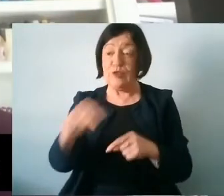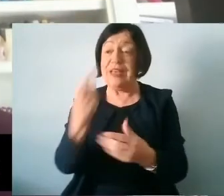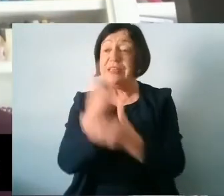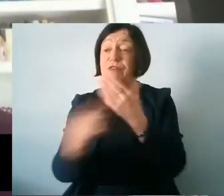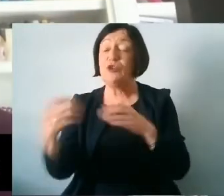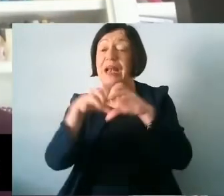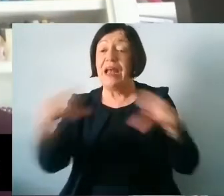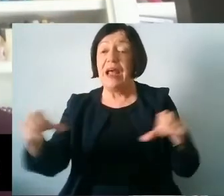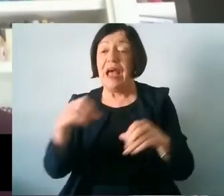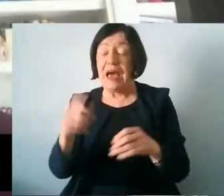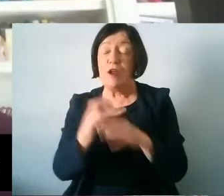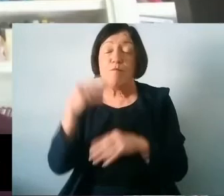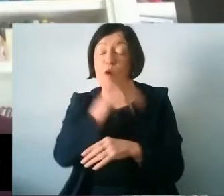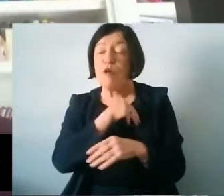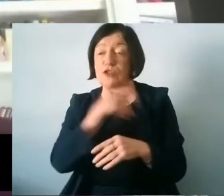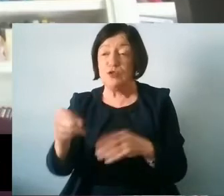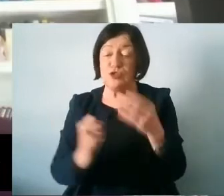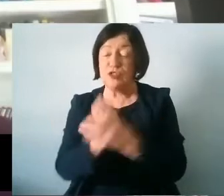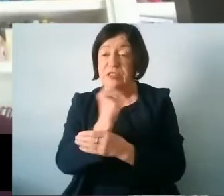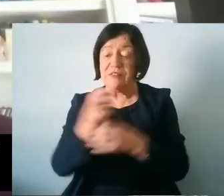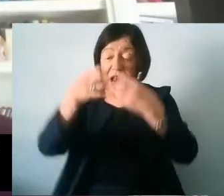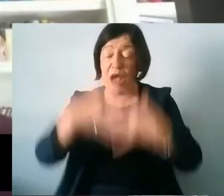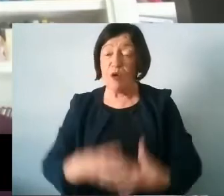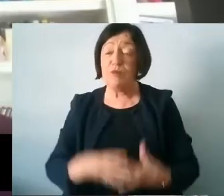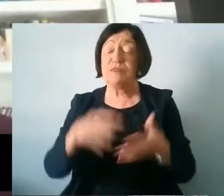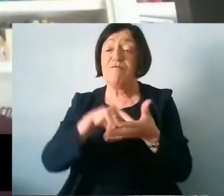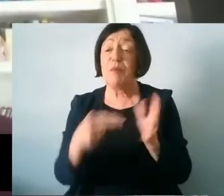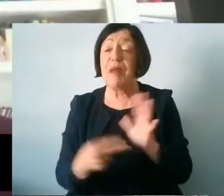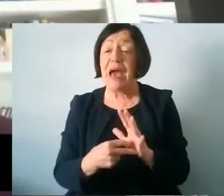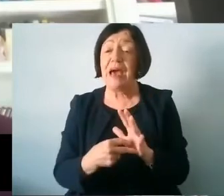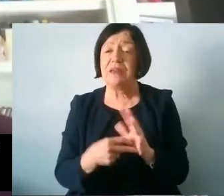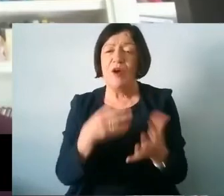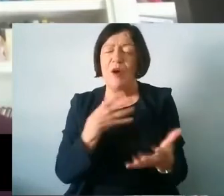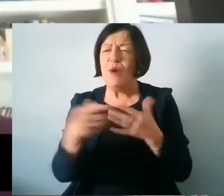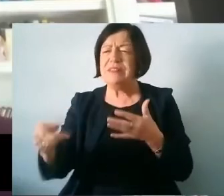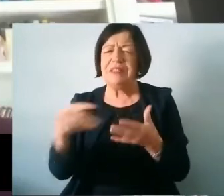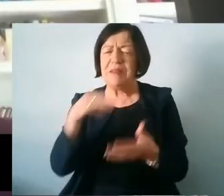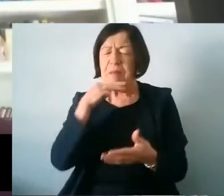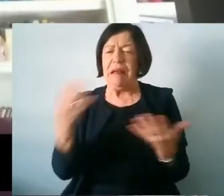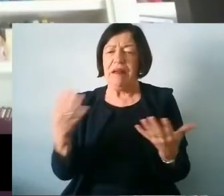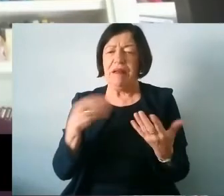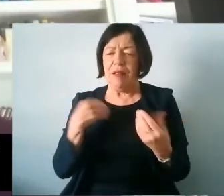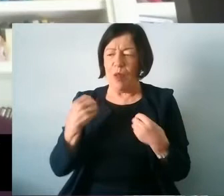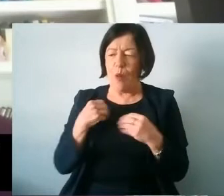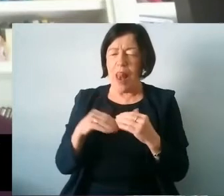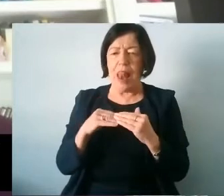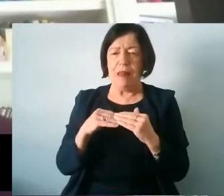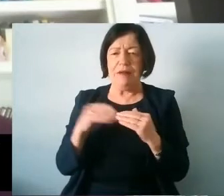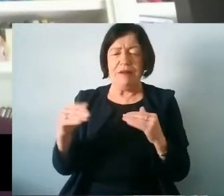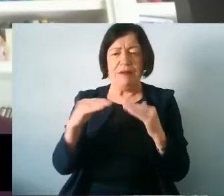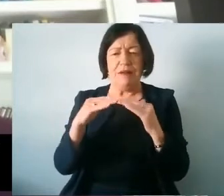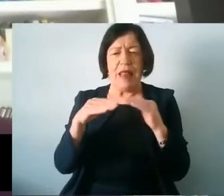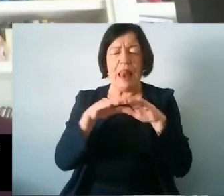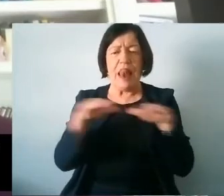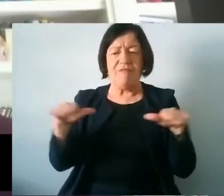successful outcomes of the plan. What does this mean at a local level? It means we